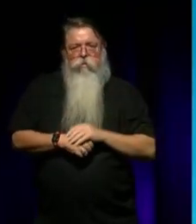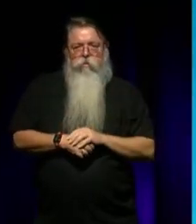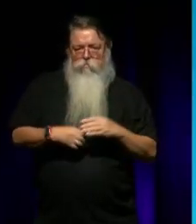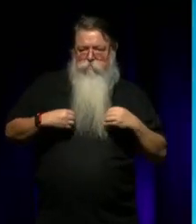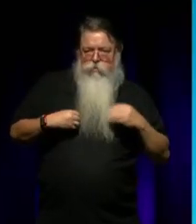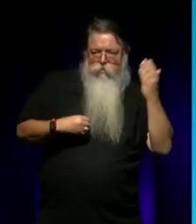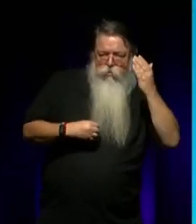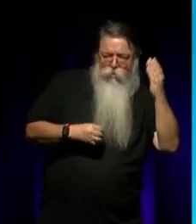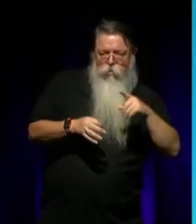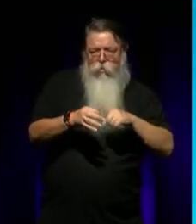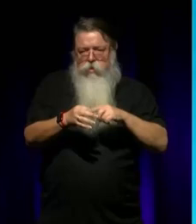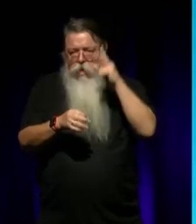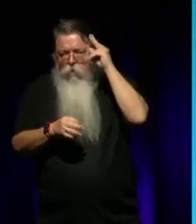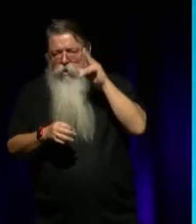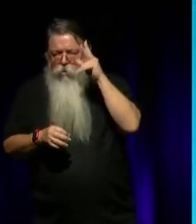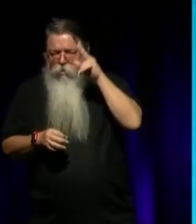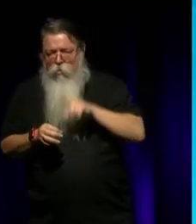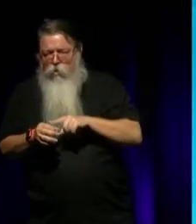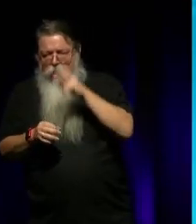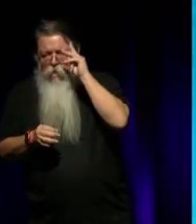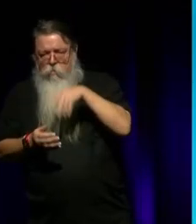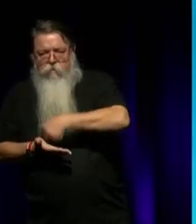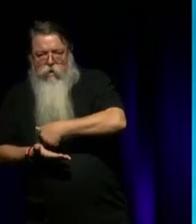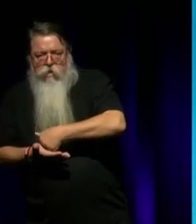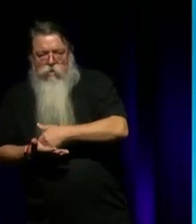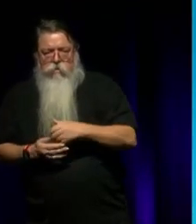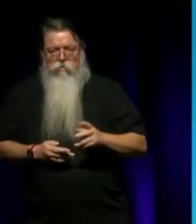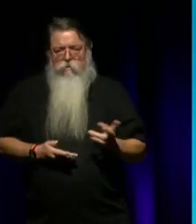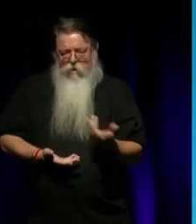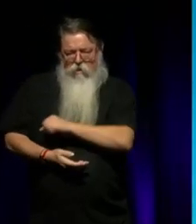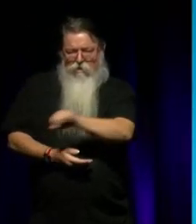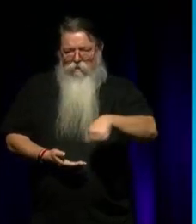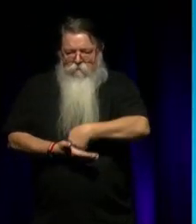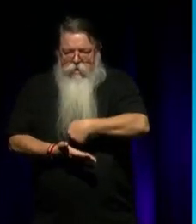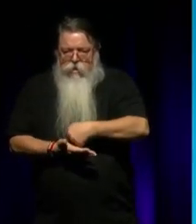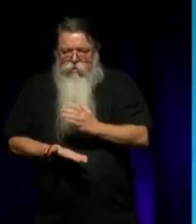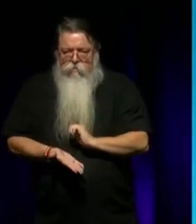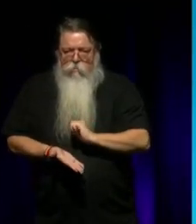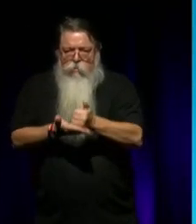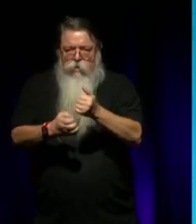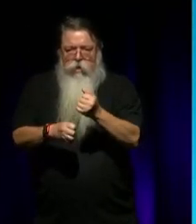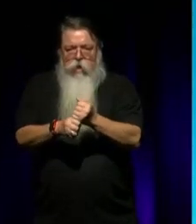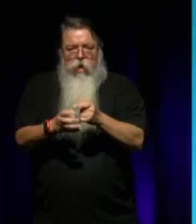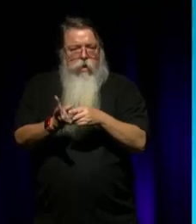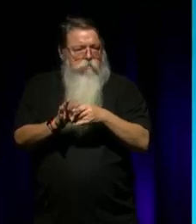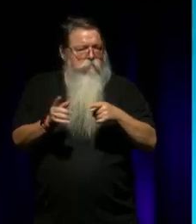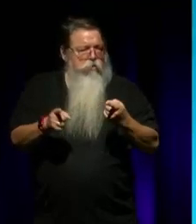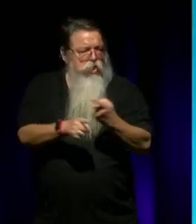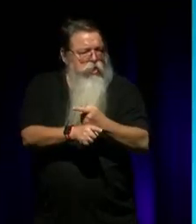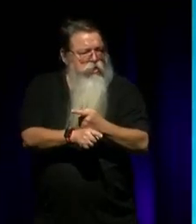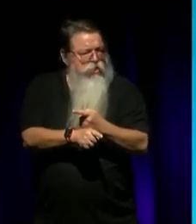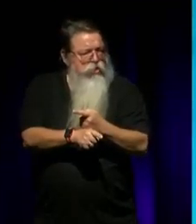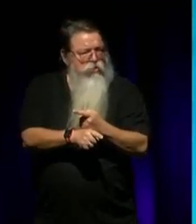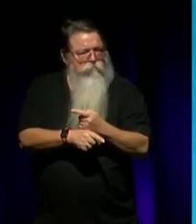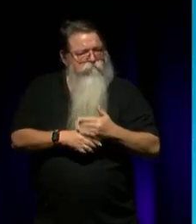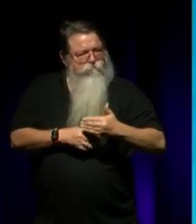and the Queensland Library Foundation. The foundation supports the Game Changers series and many other important projects. If you